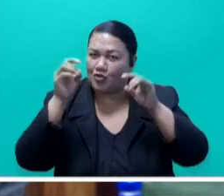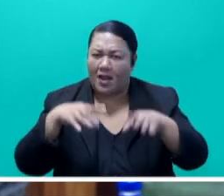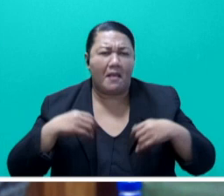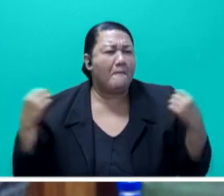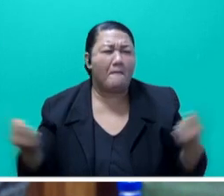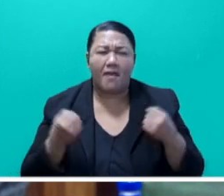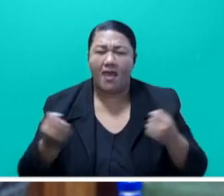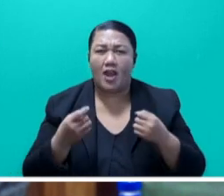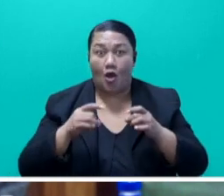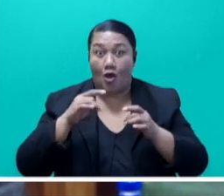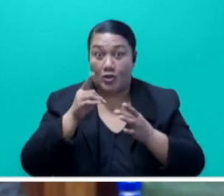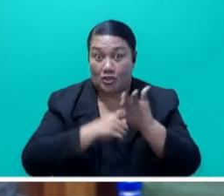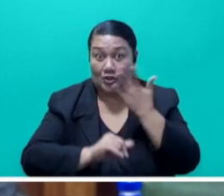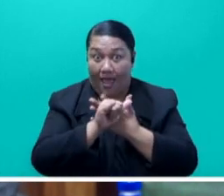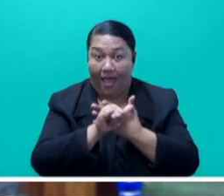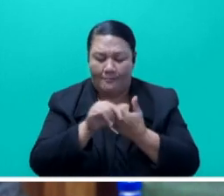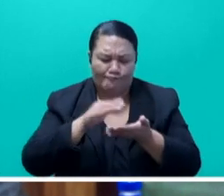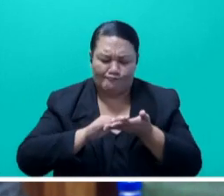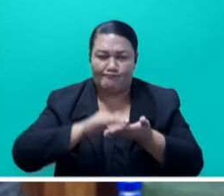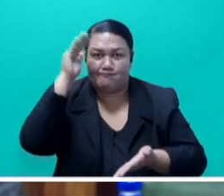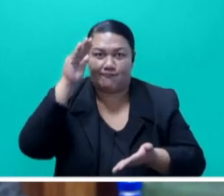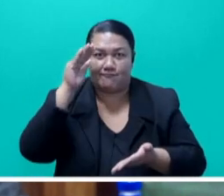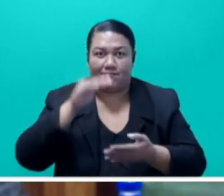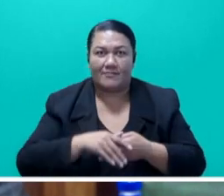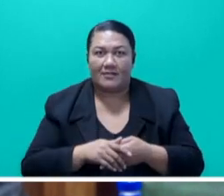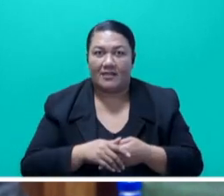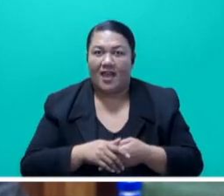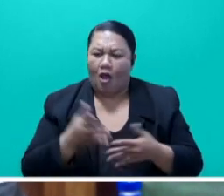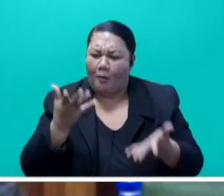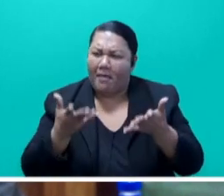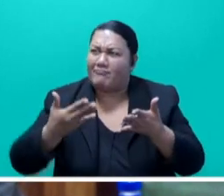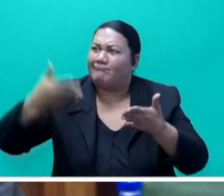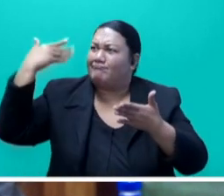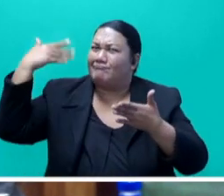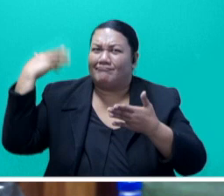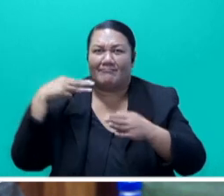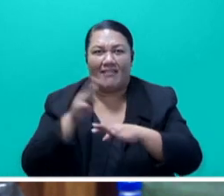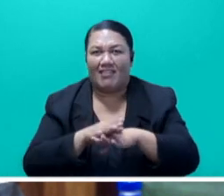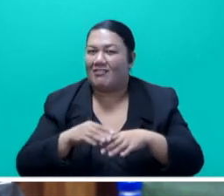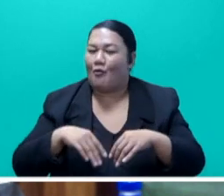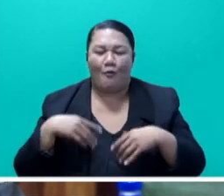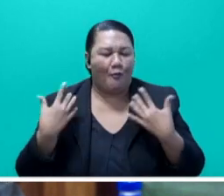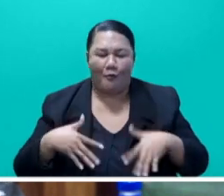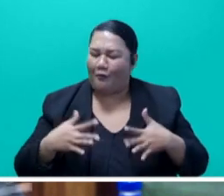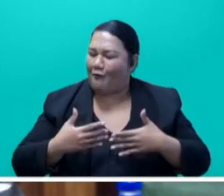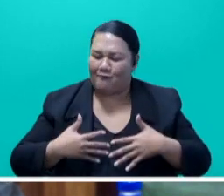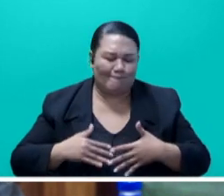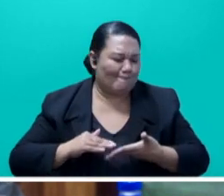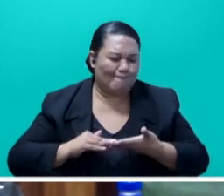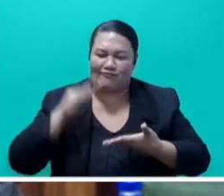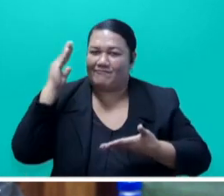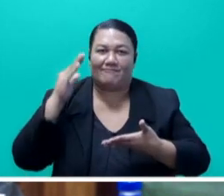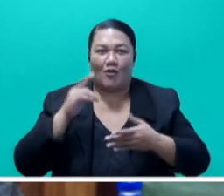July than in any given month in Fijian history. And in terms of our niche products, sir, through